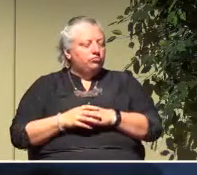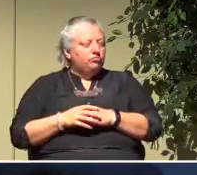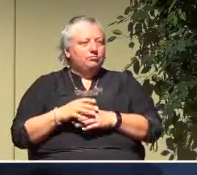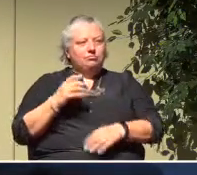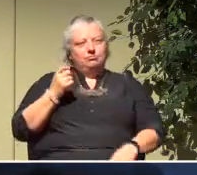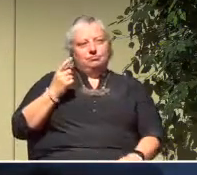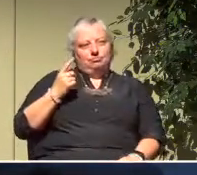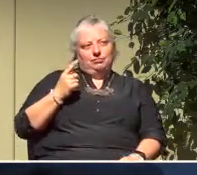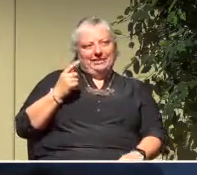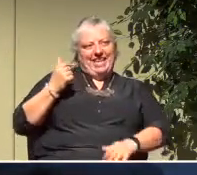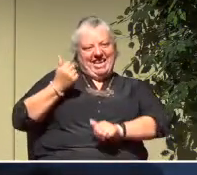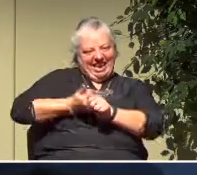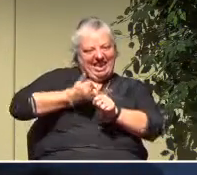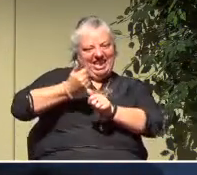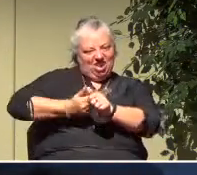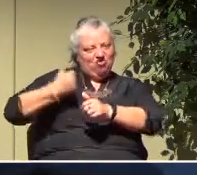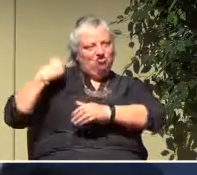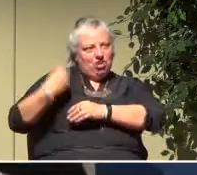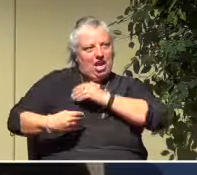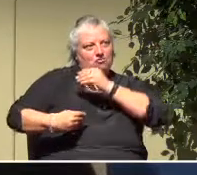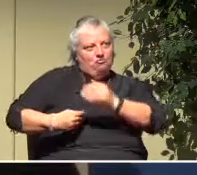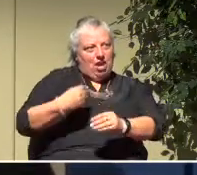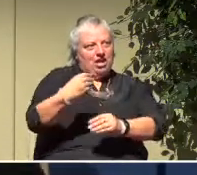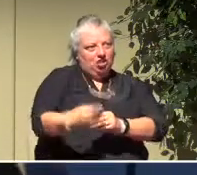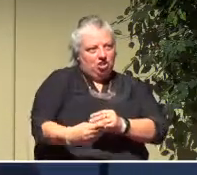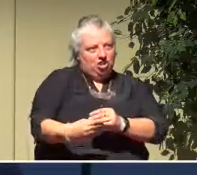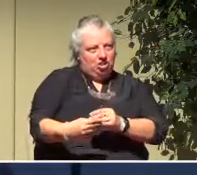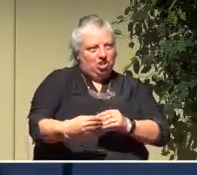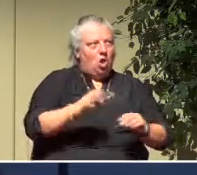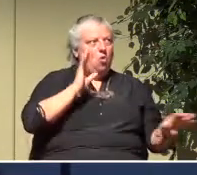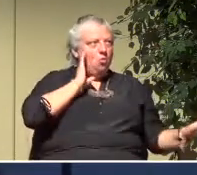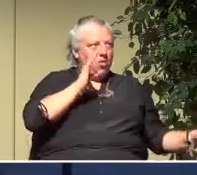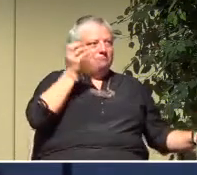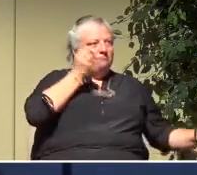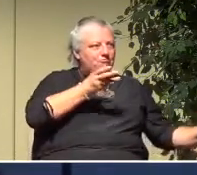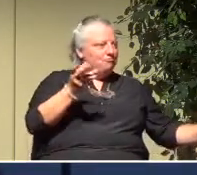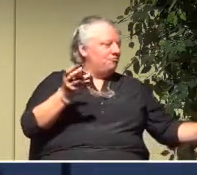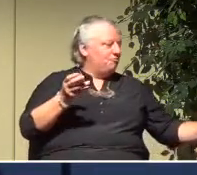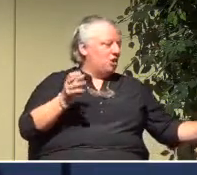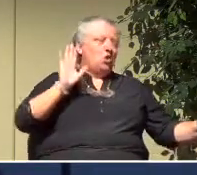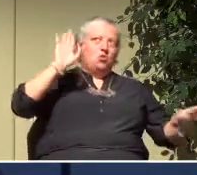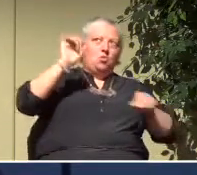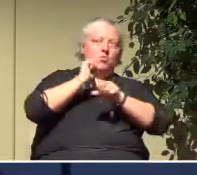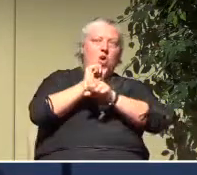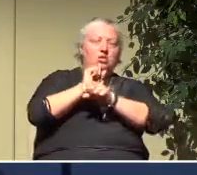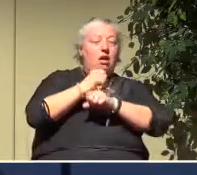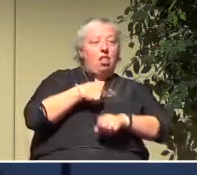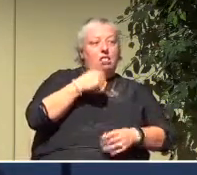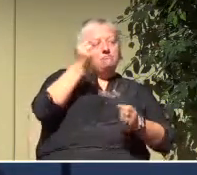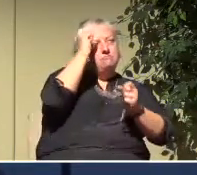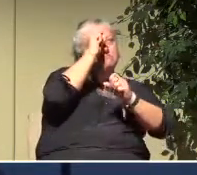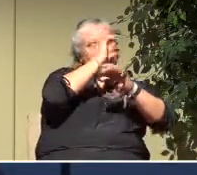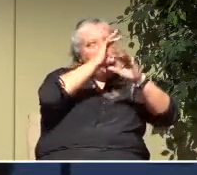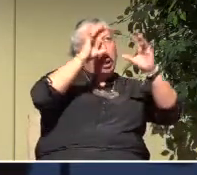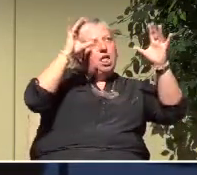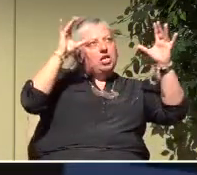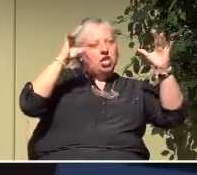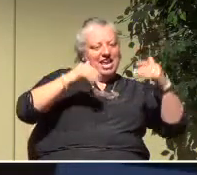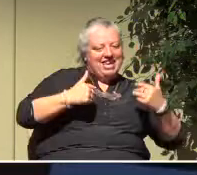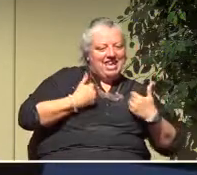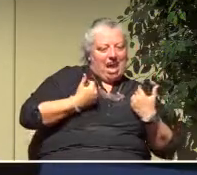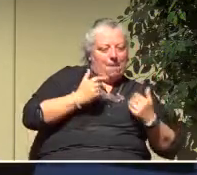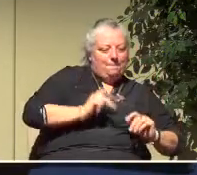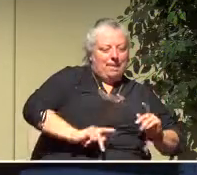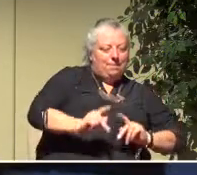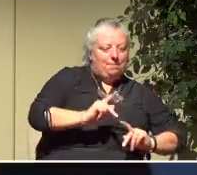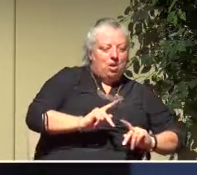But it says, each generation will commend your works to another. And I can imagine a younger generation